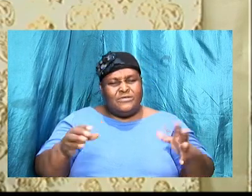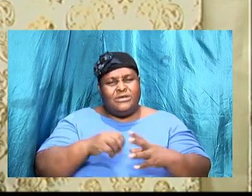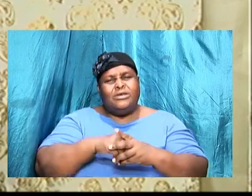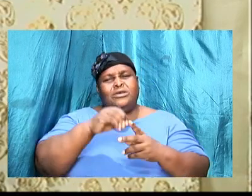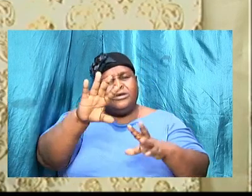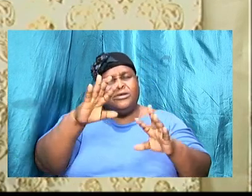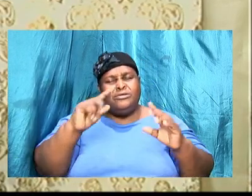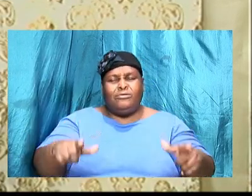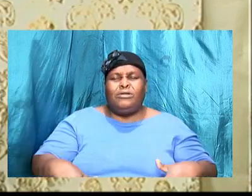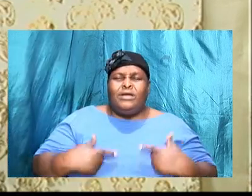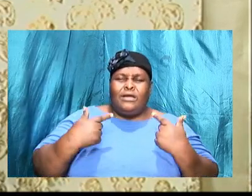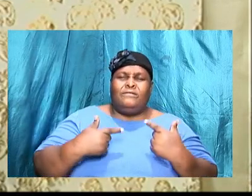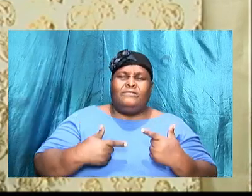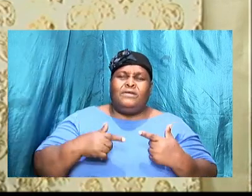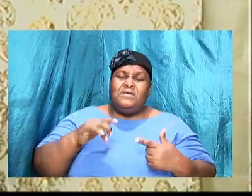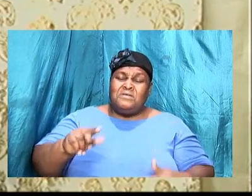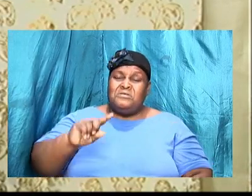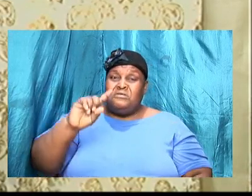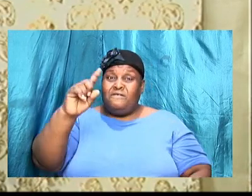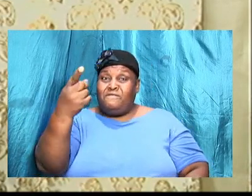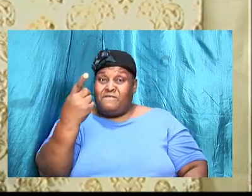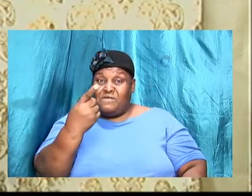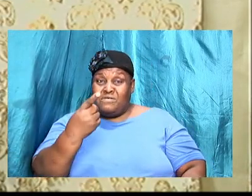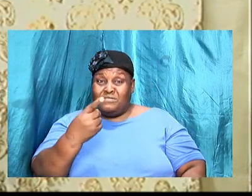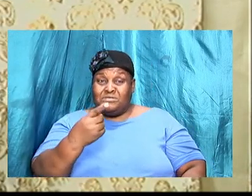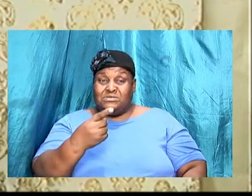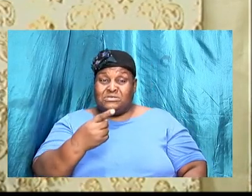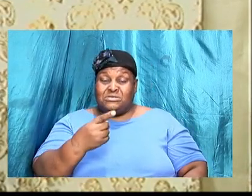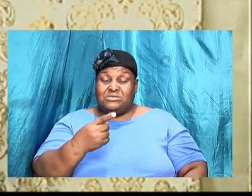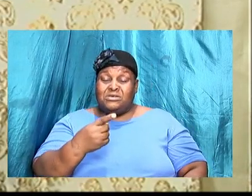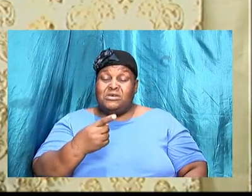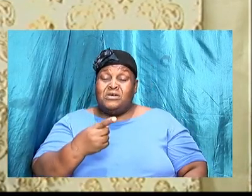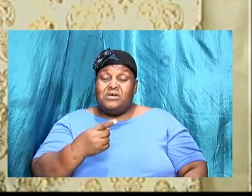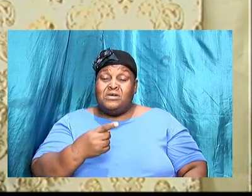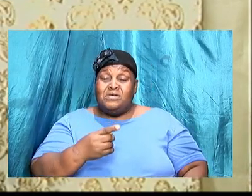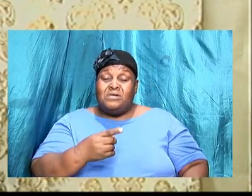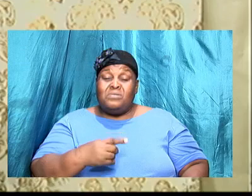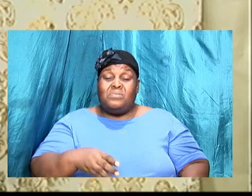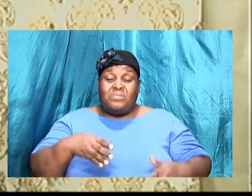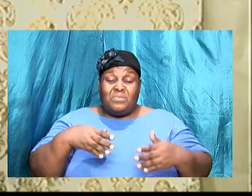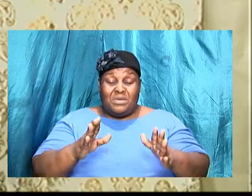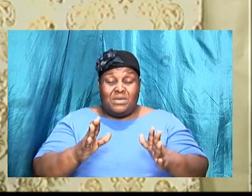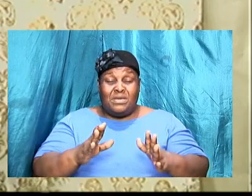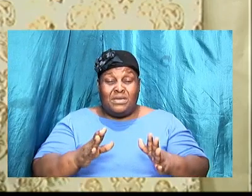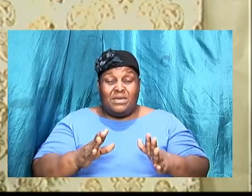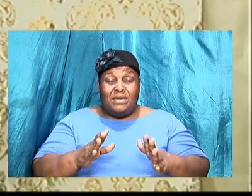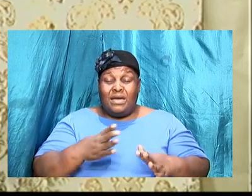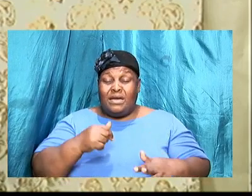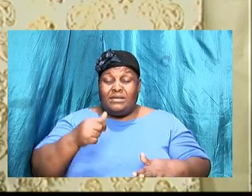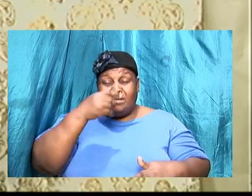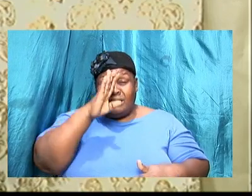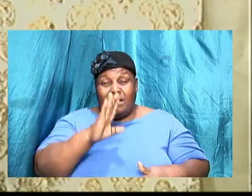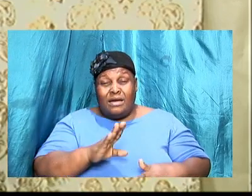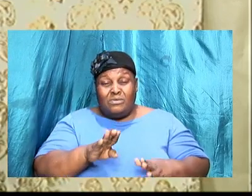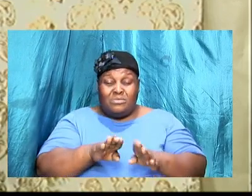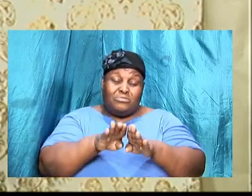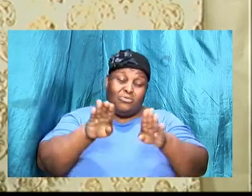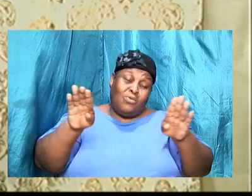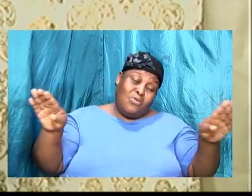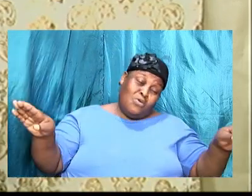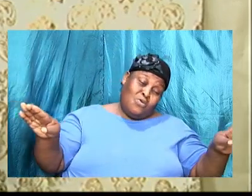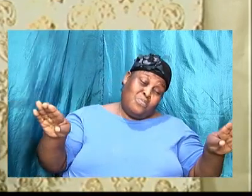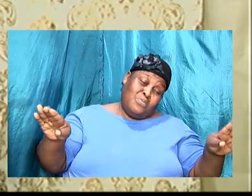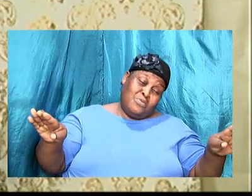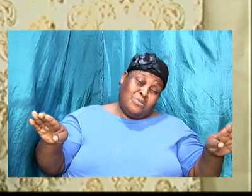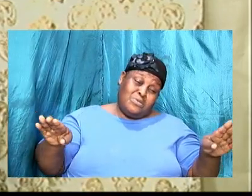number one priority, I have come to find out that God will open doors for you, and God will close doors